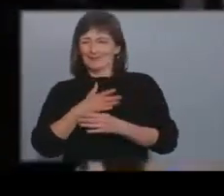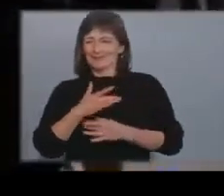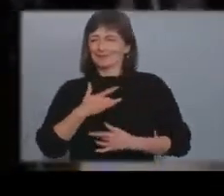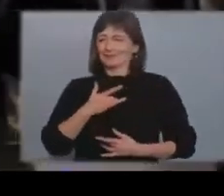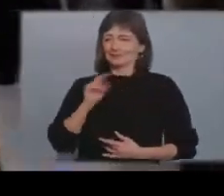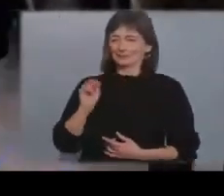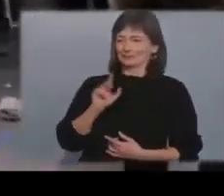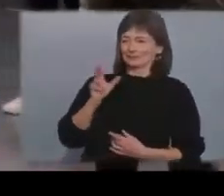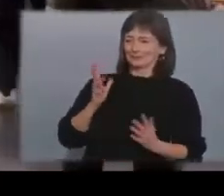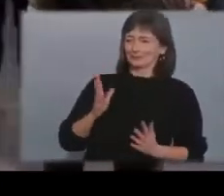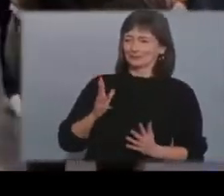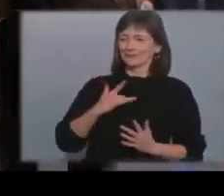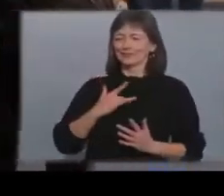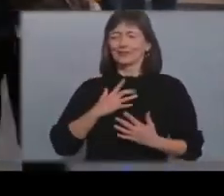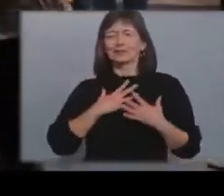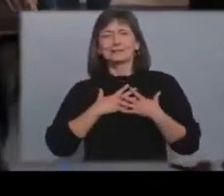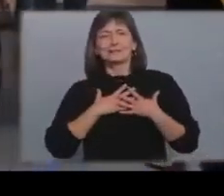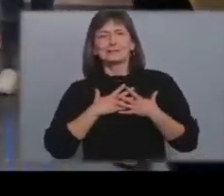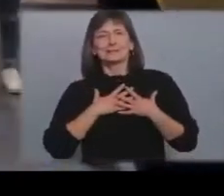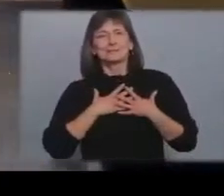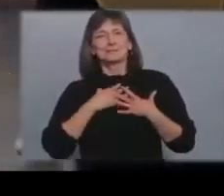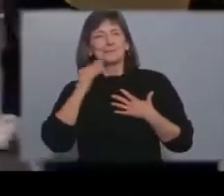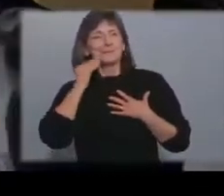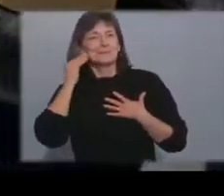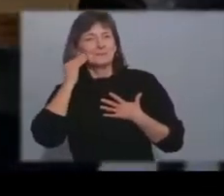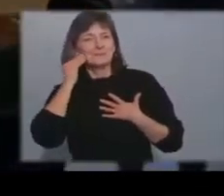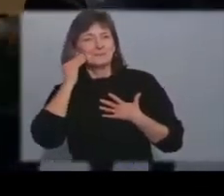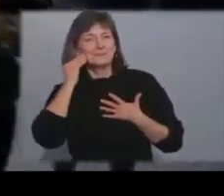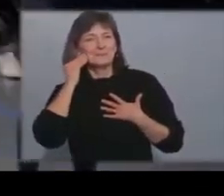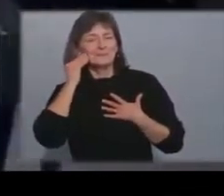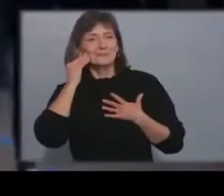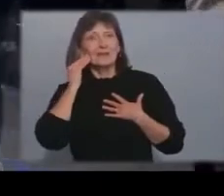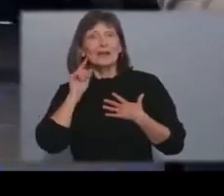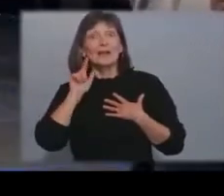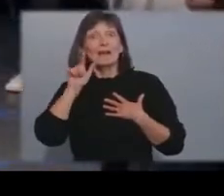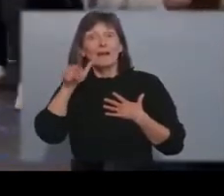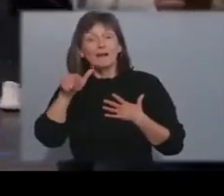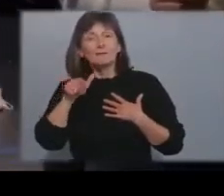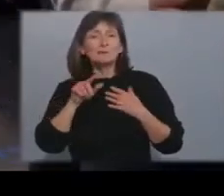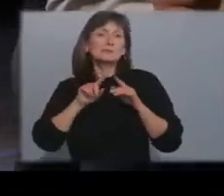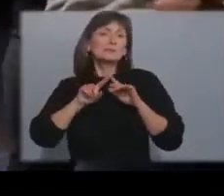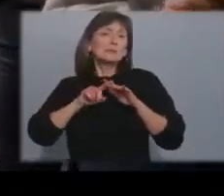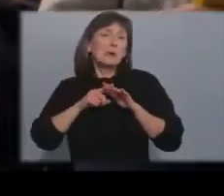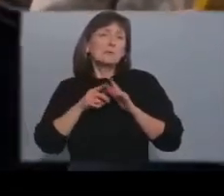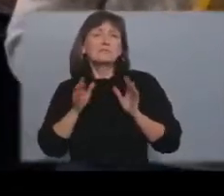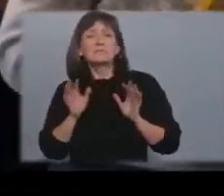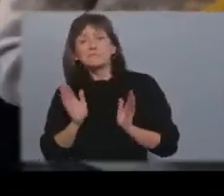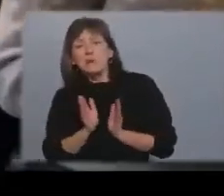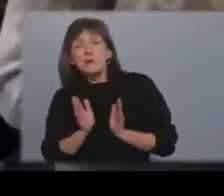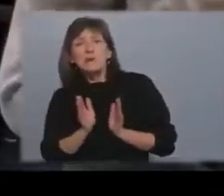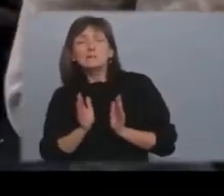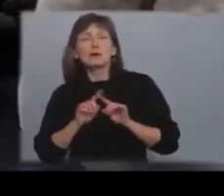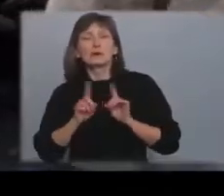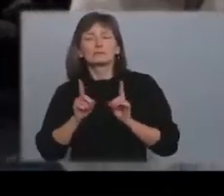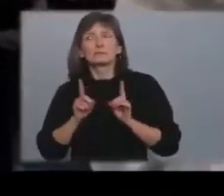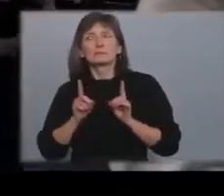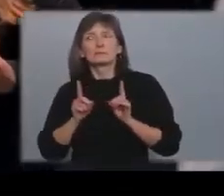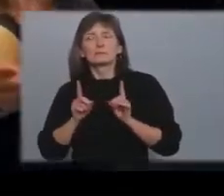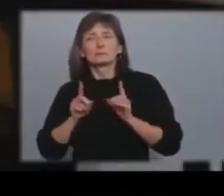and then it kind of grew into this bigger concept of inclusivity and